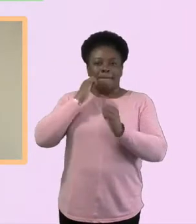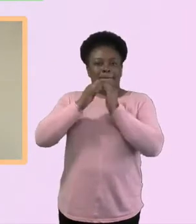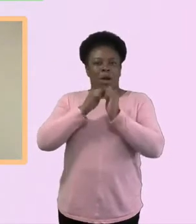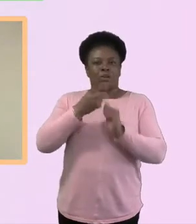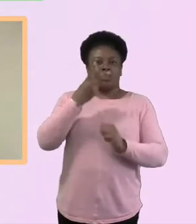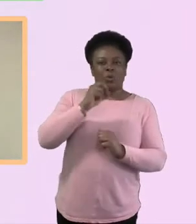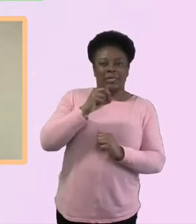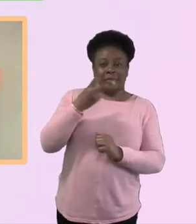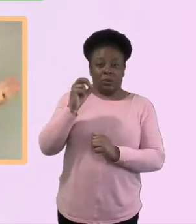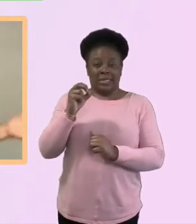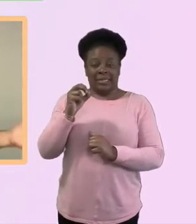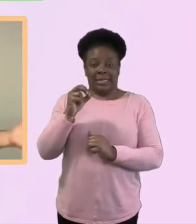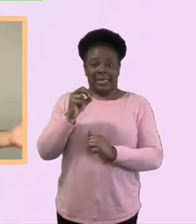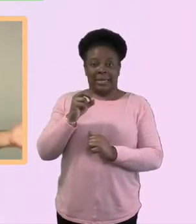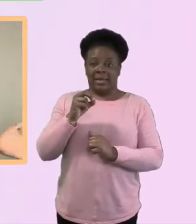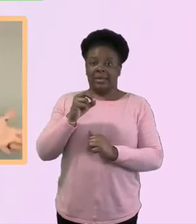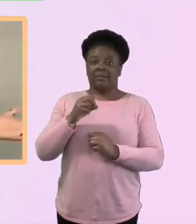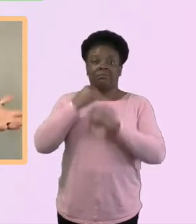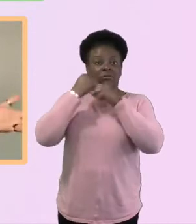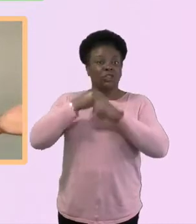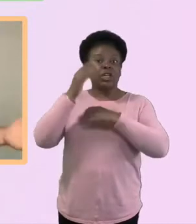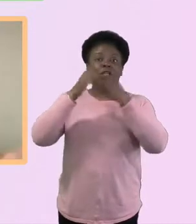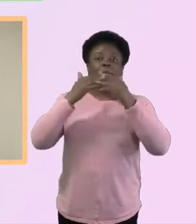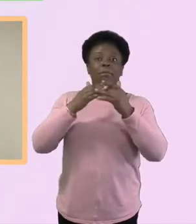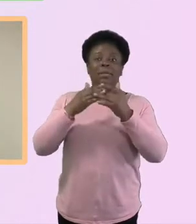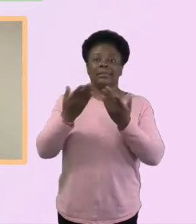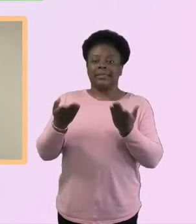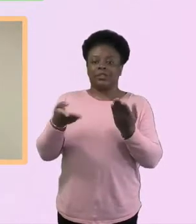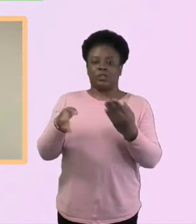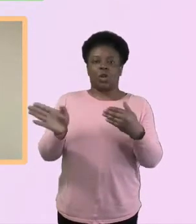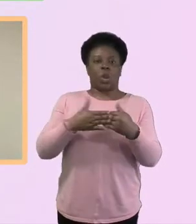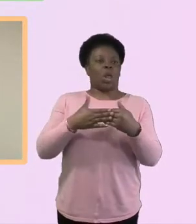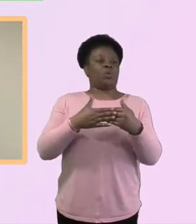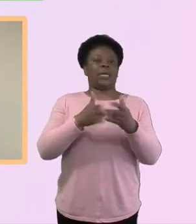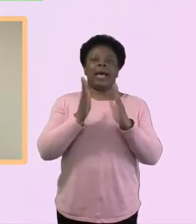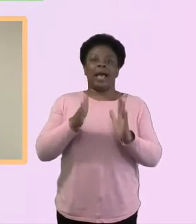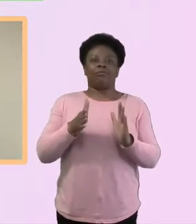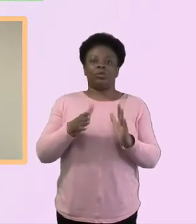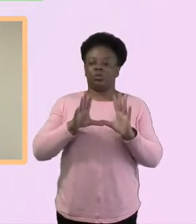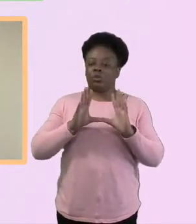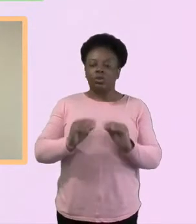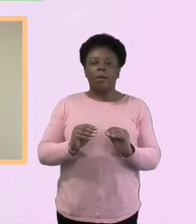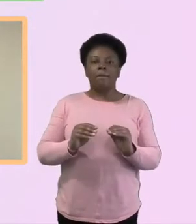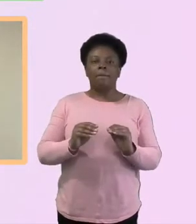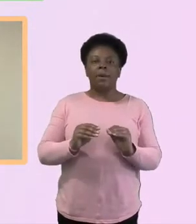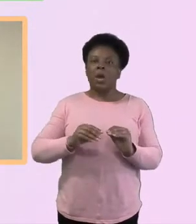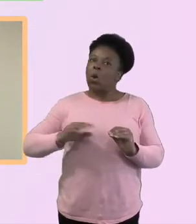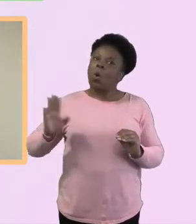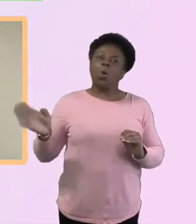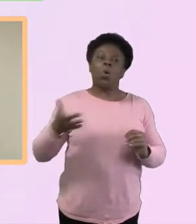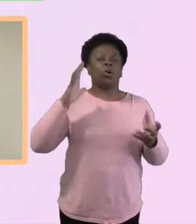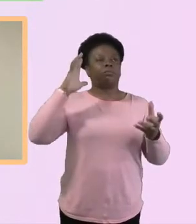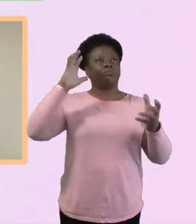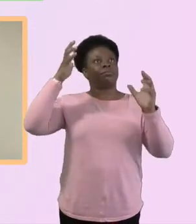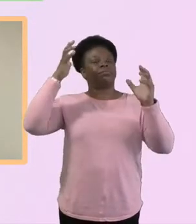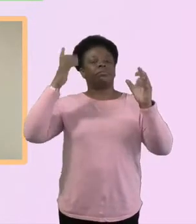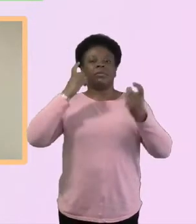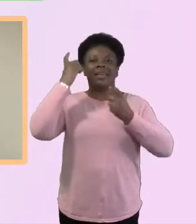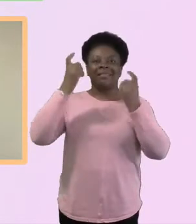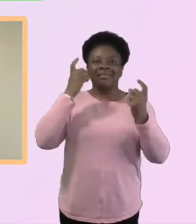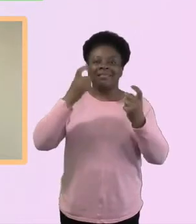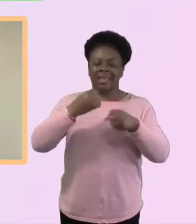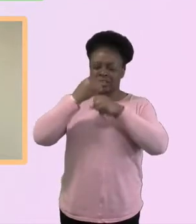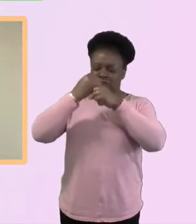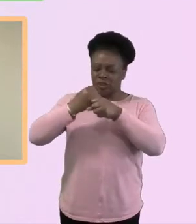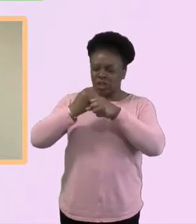weren't doing church, right? Church couldn't go, it couldn't exist the way we knew it. It led us to really ask the question, what is church? And, and explore